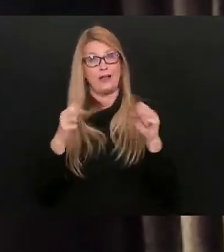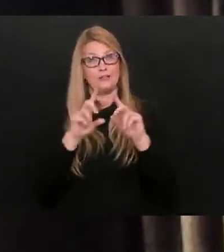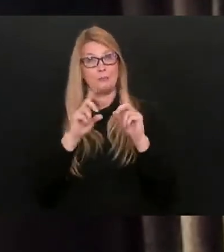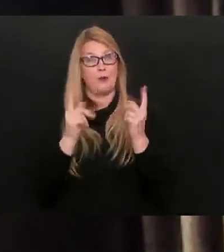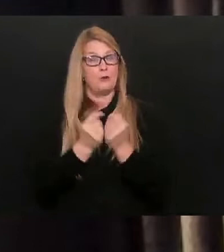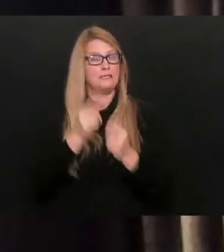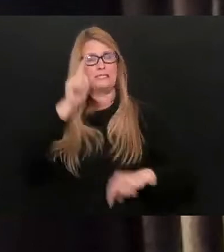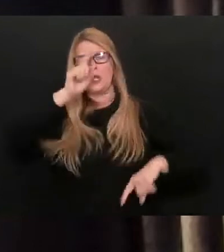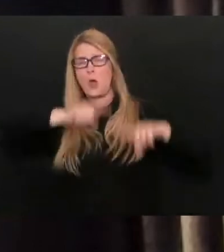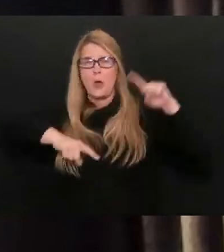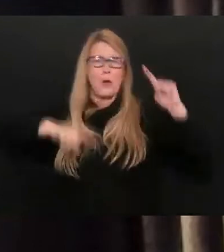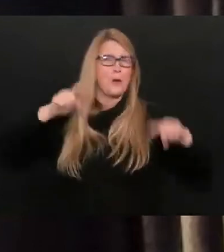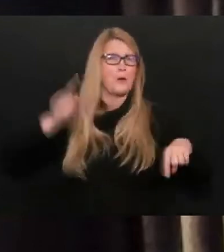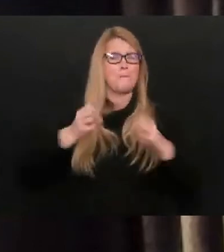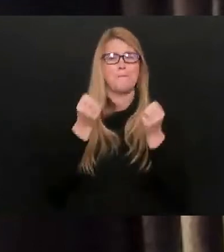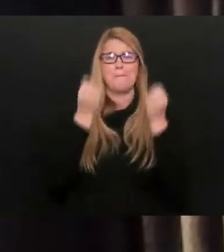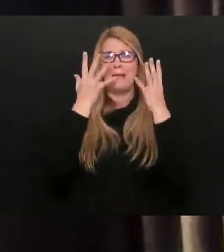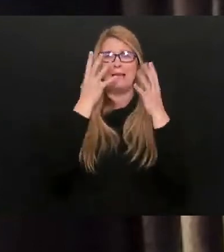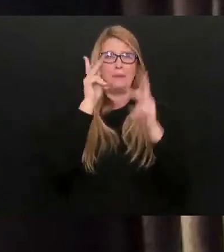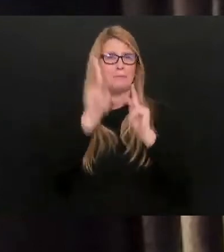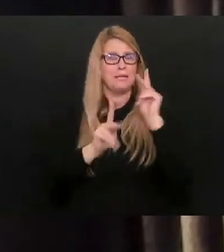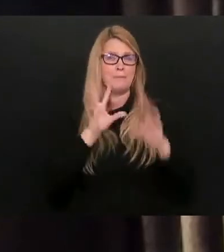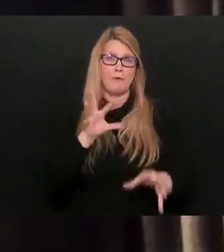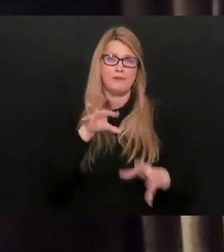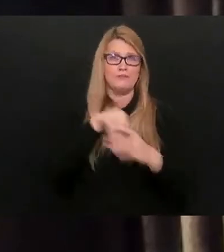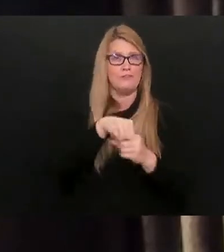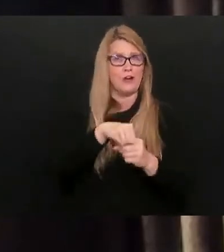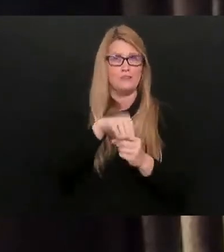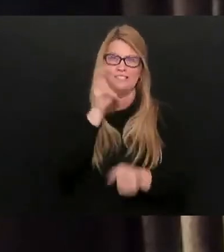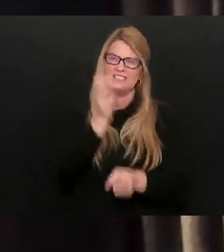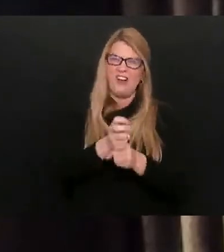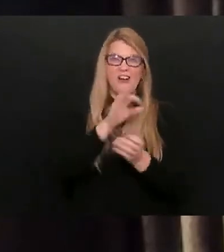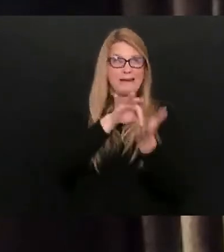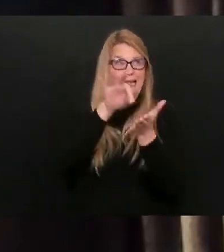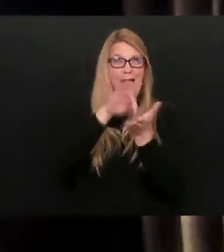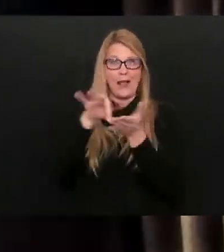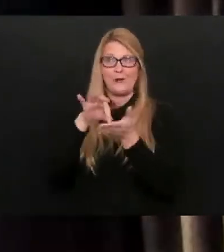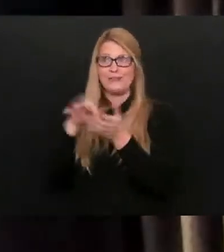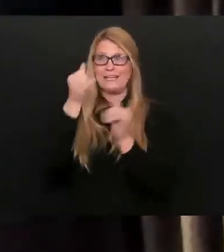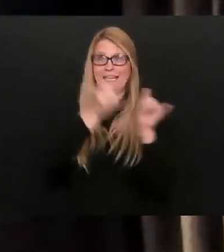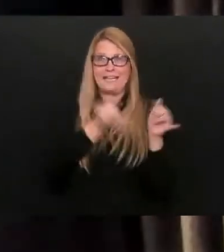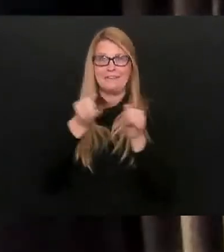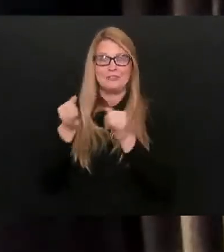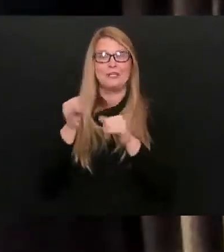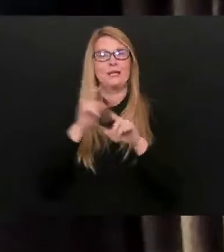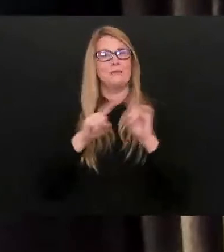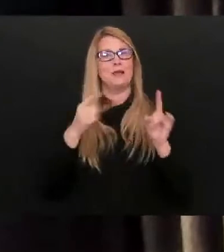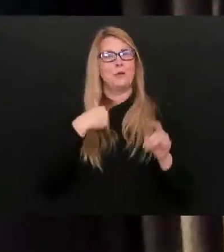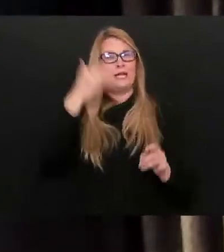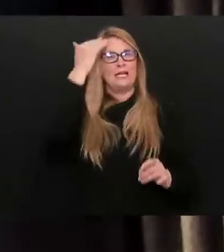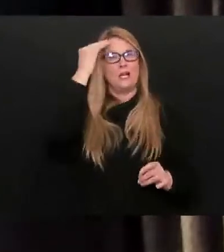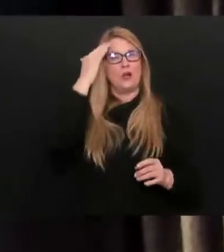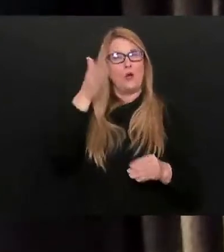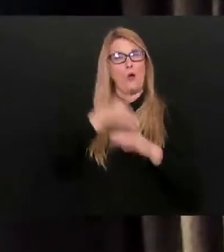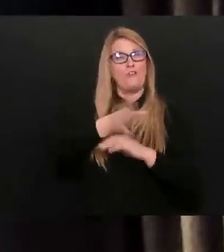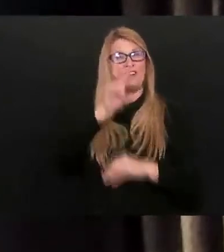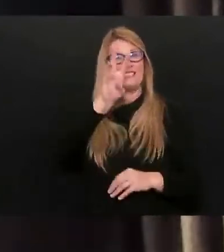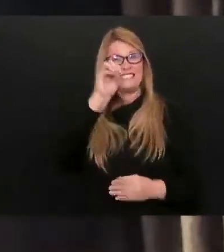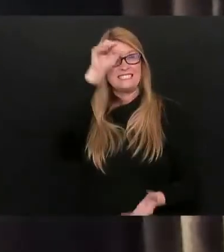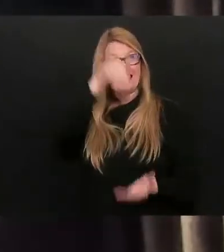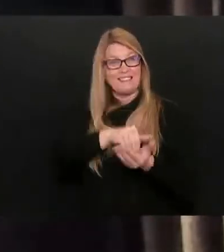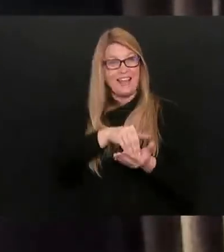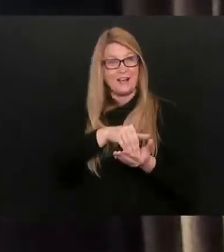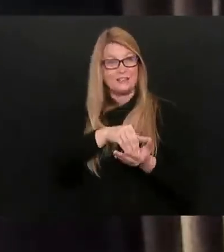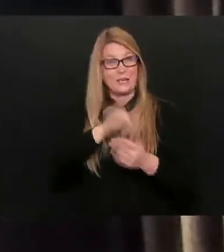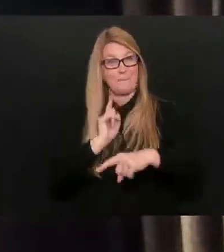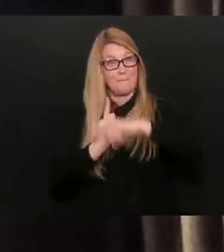numerous. It's hard to account individually, but we know that we had over 60,000 cases of COVID-19